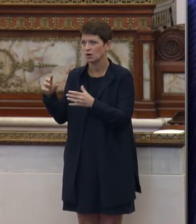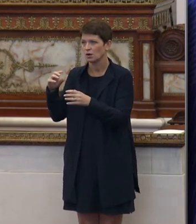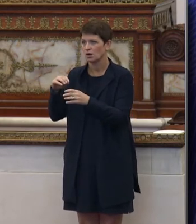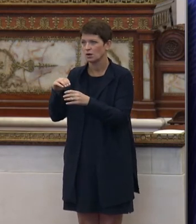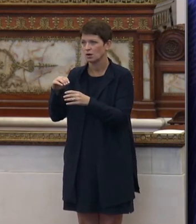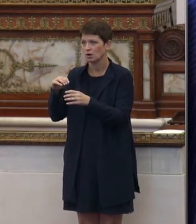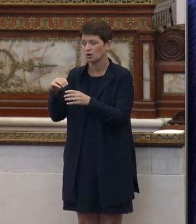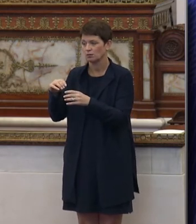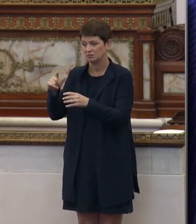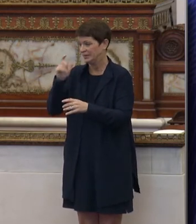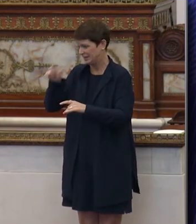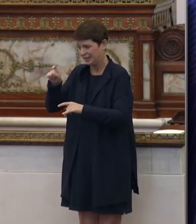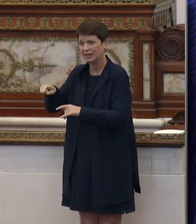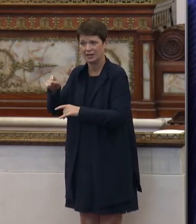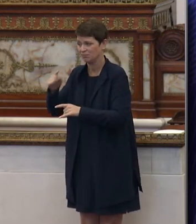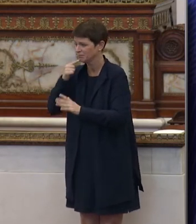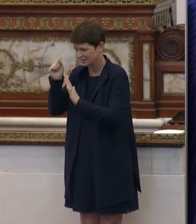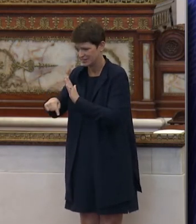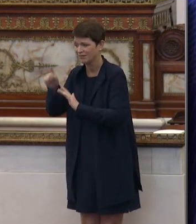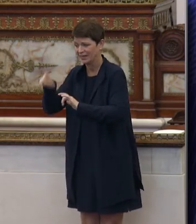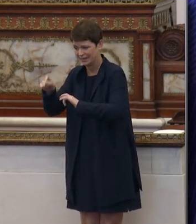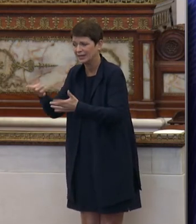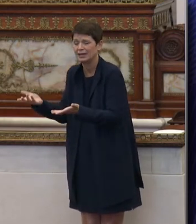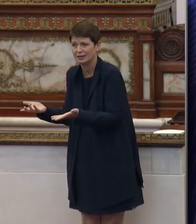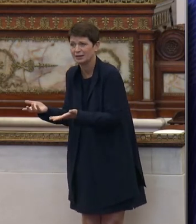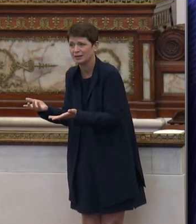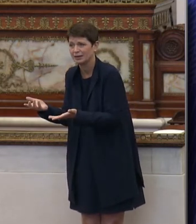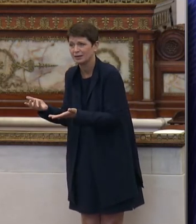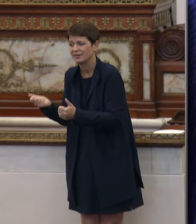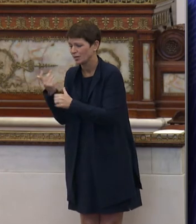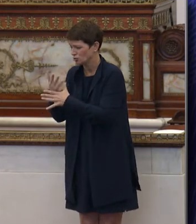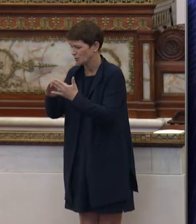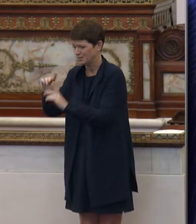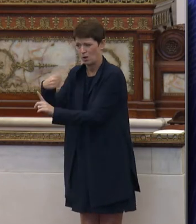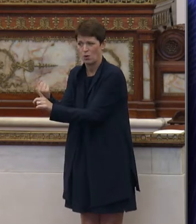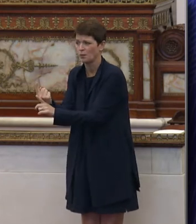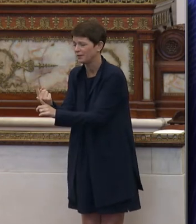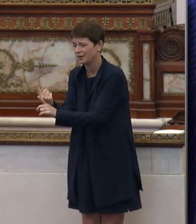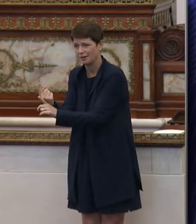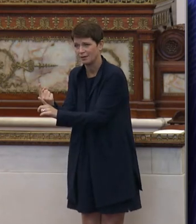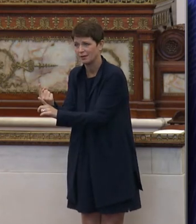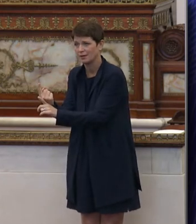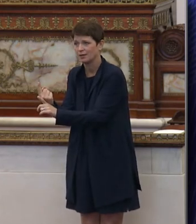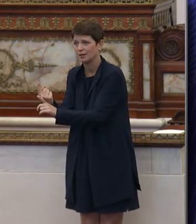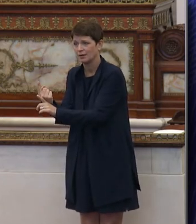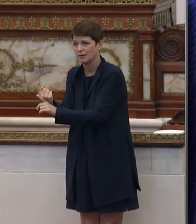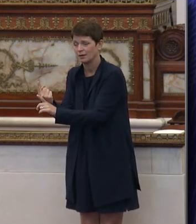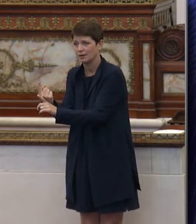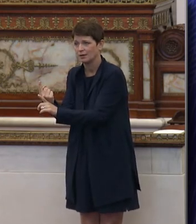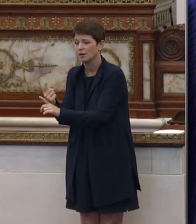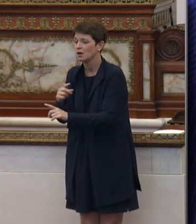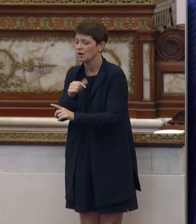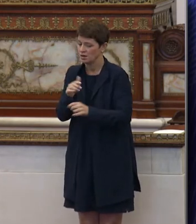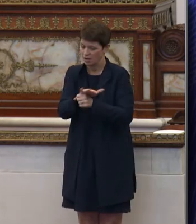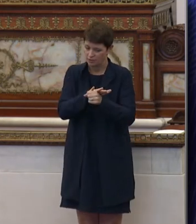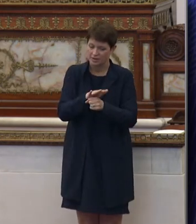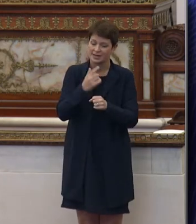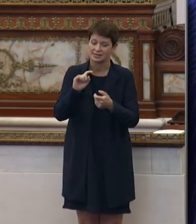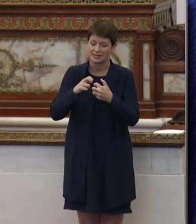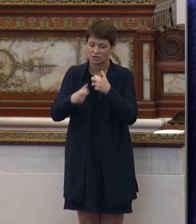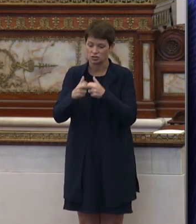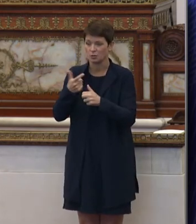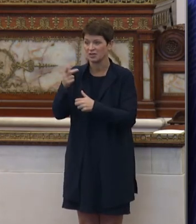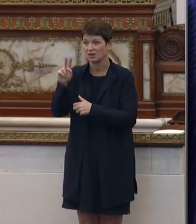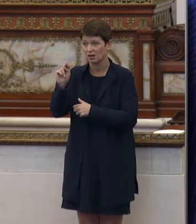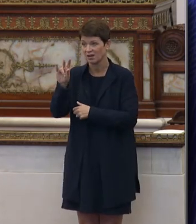significant need. And so that's just in Germantown. Germantown has a significant issue with